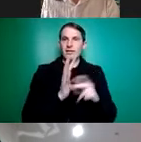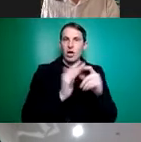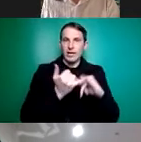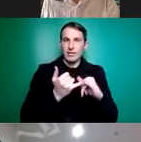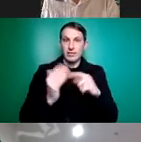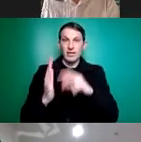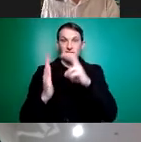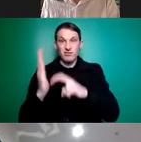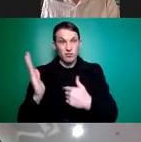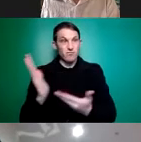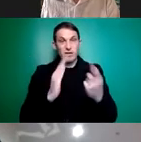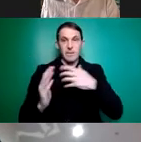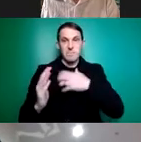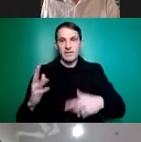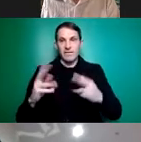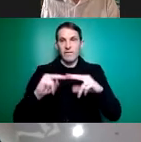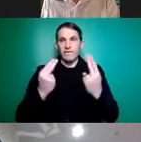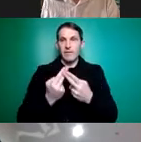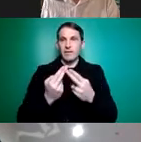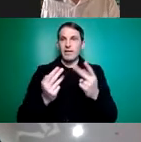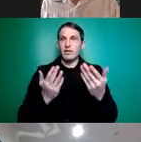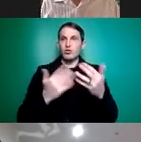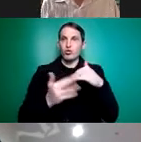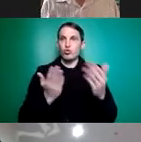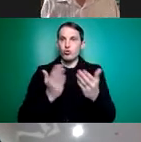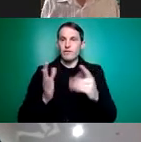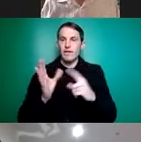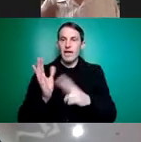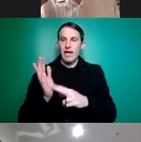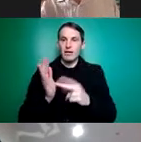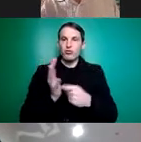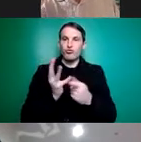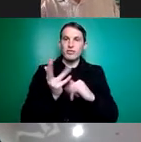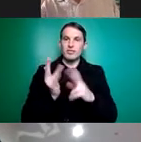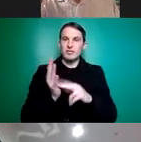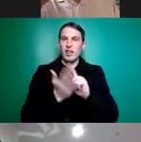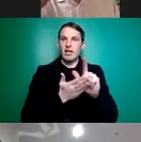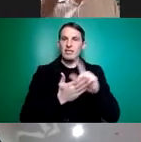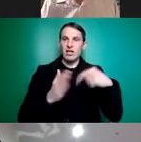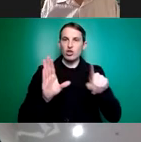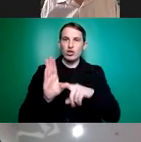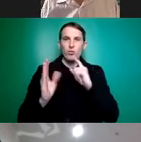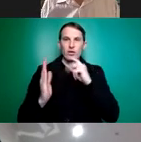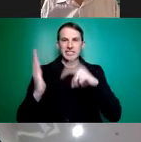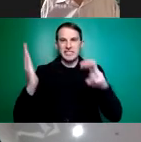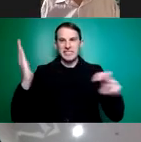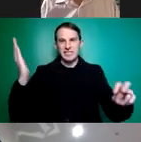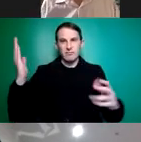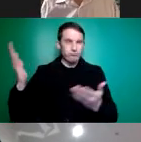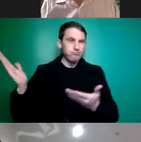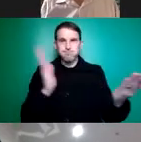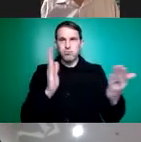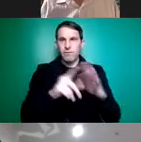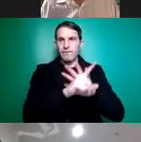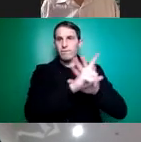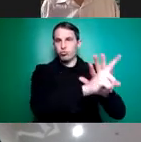to Minister for Families and Social Services and Rustin later in the year and we need as many signatures as possible. The next